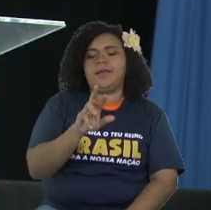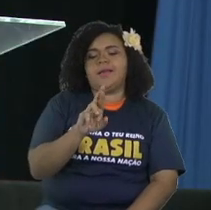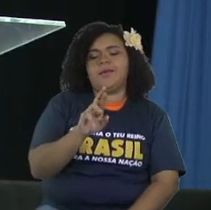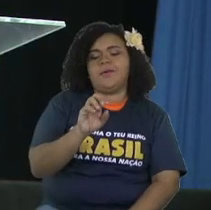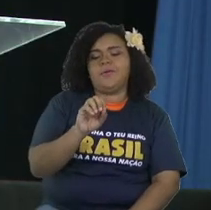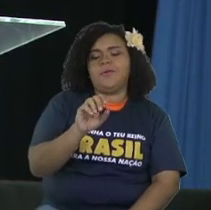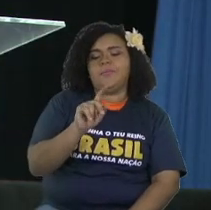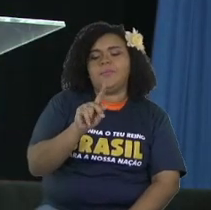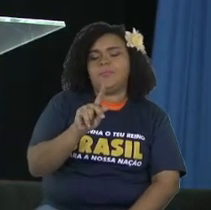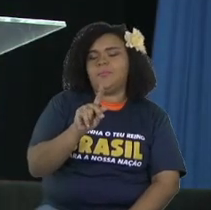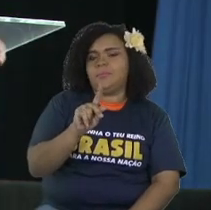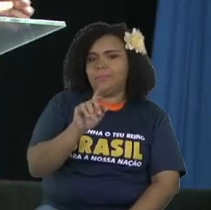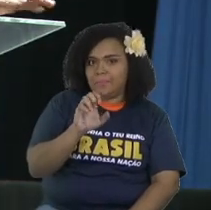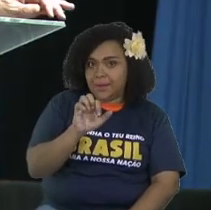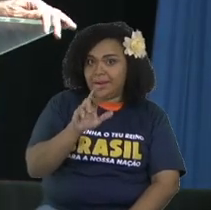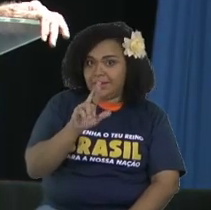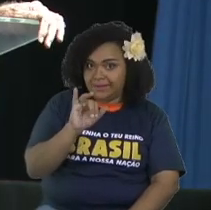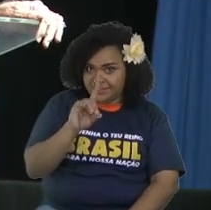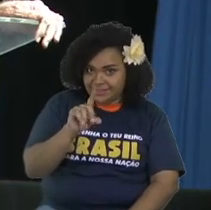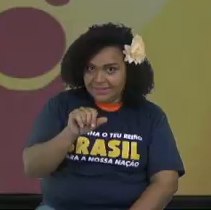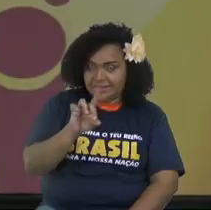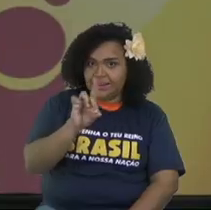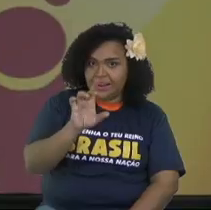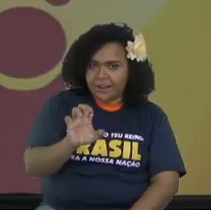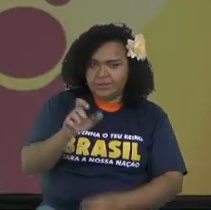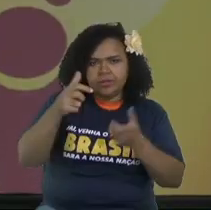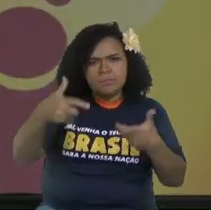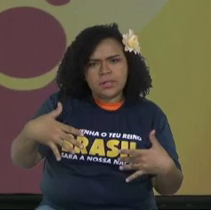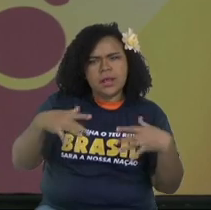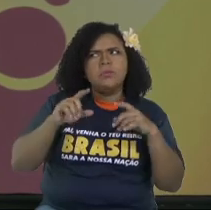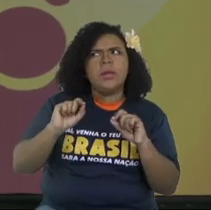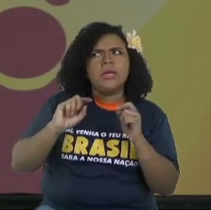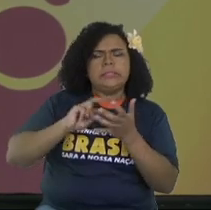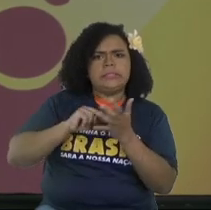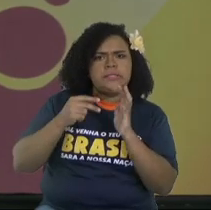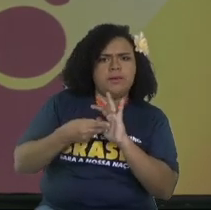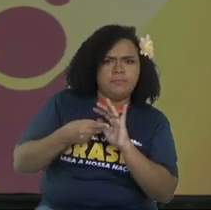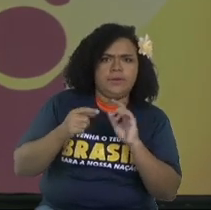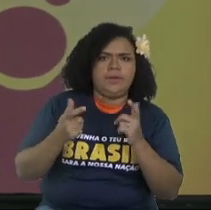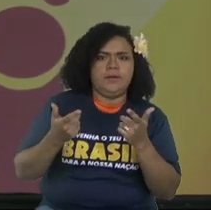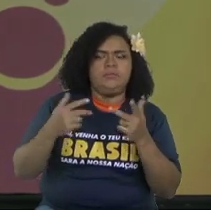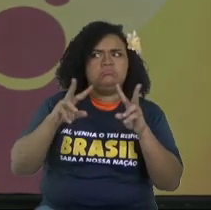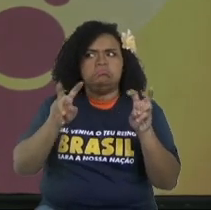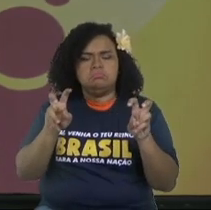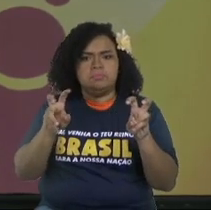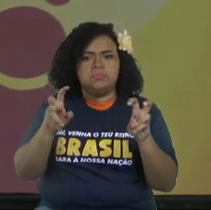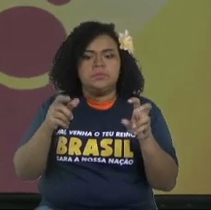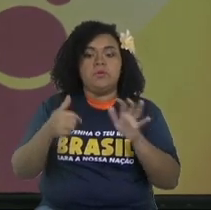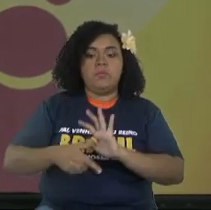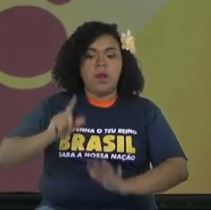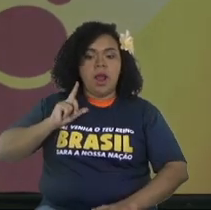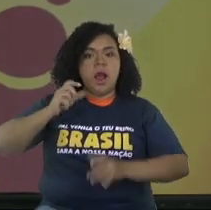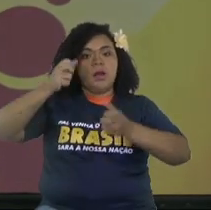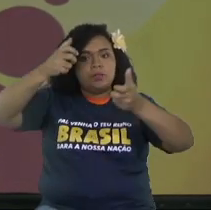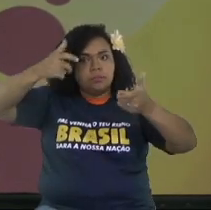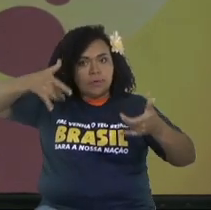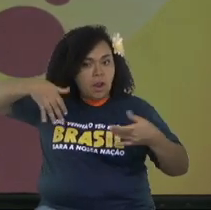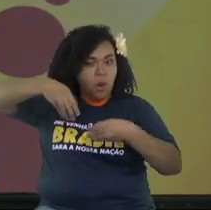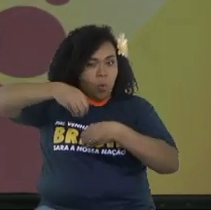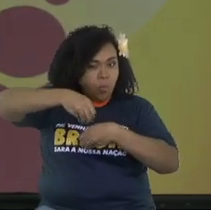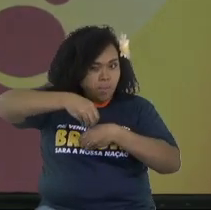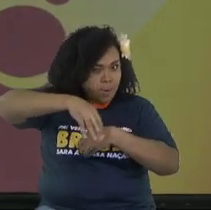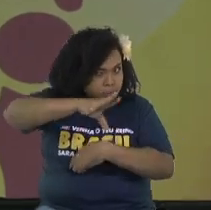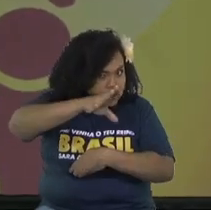Tonight we'll be talking about prosperity, but first of all, I have to